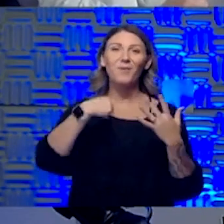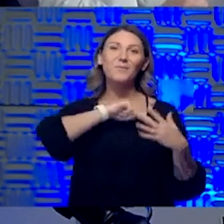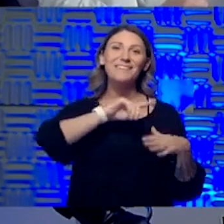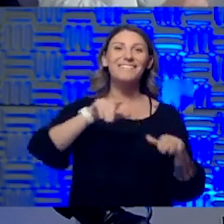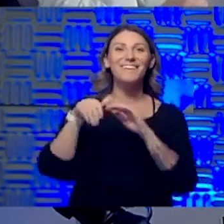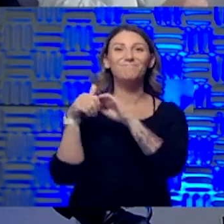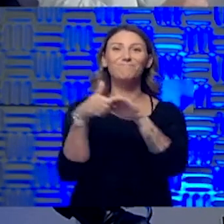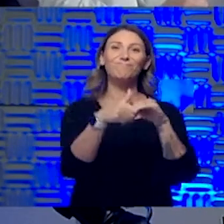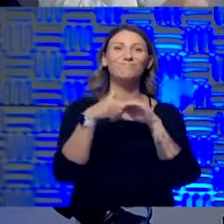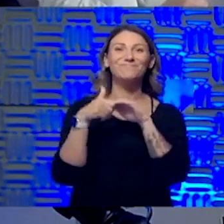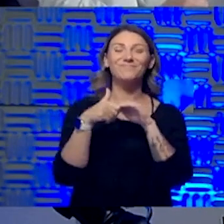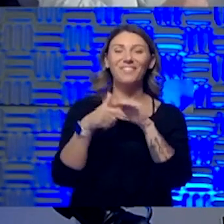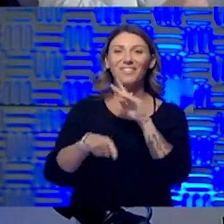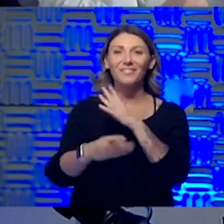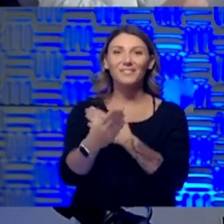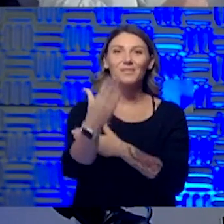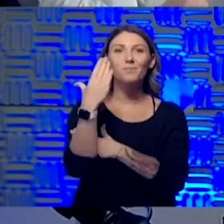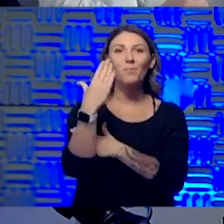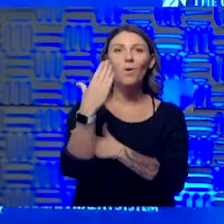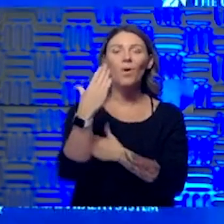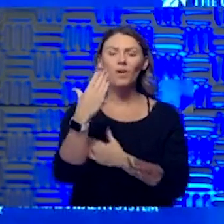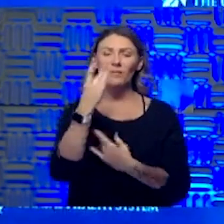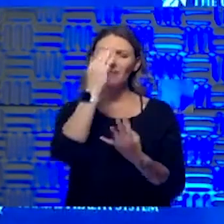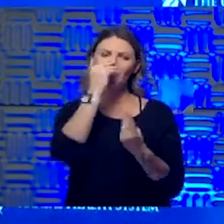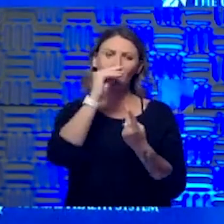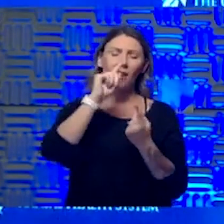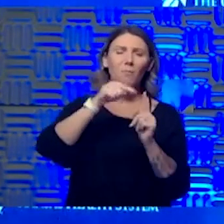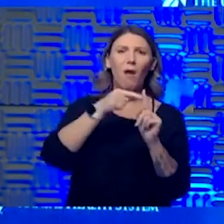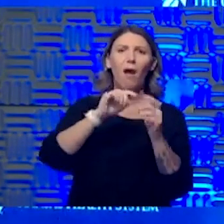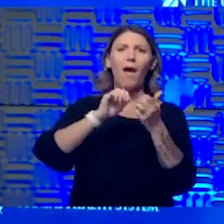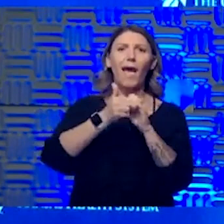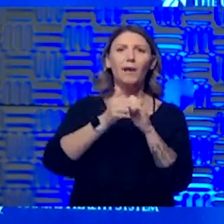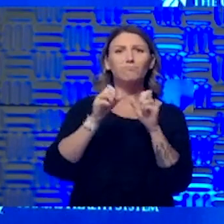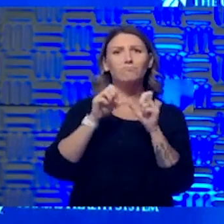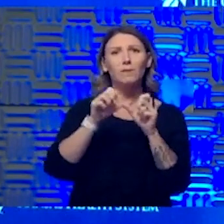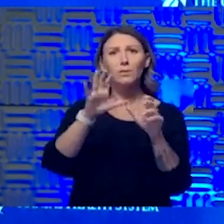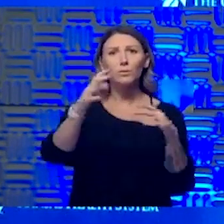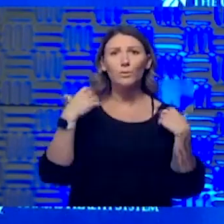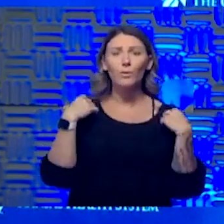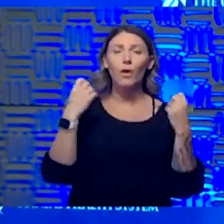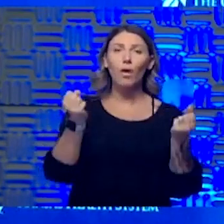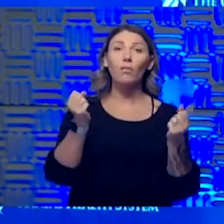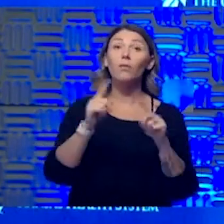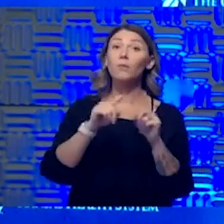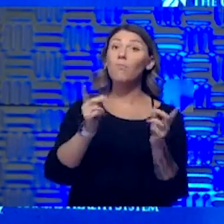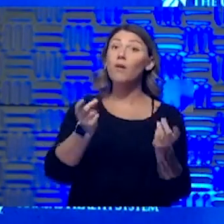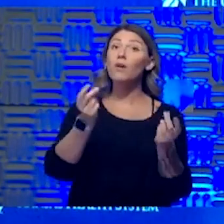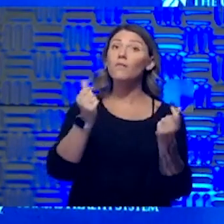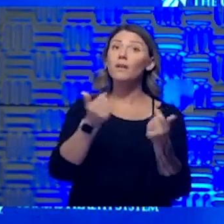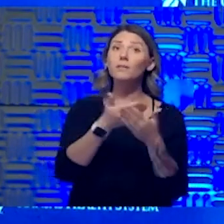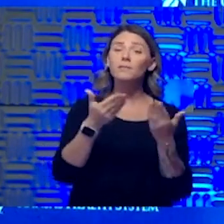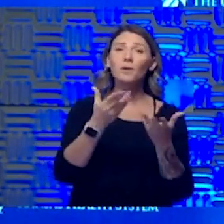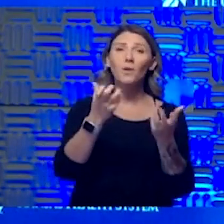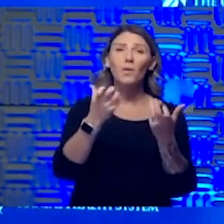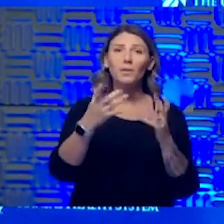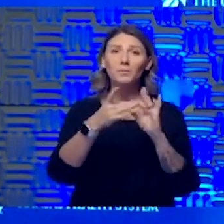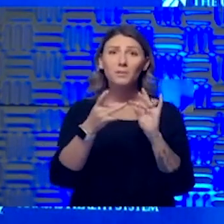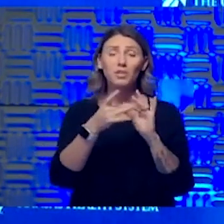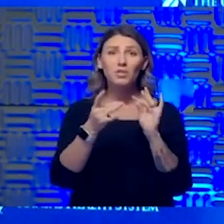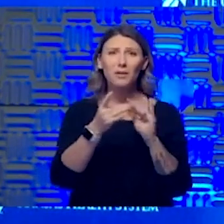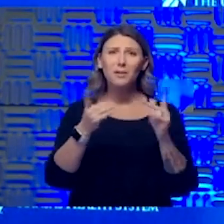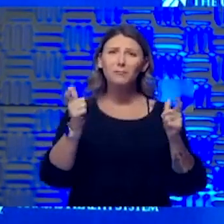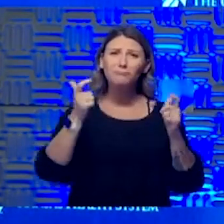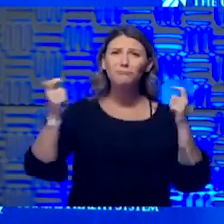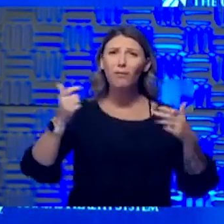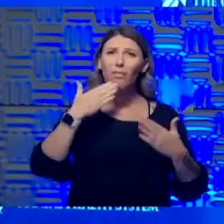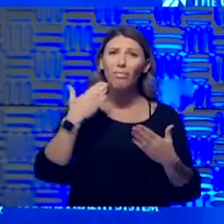to think about how to stay well. A quick note, though, we do want to say a big thank you. Last week,